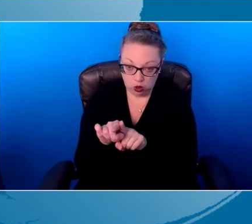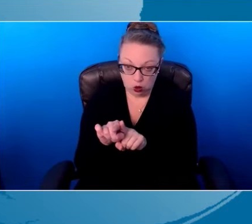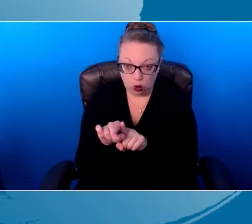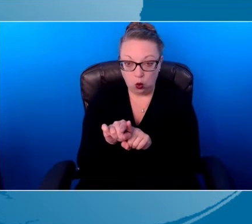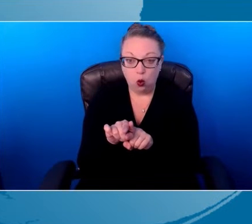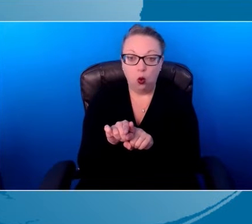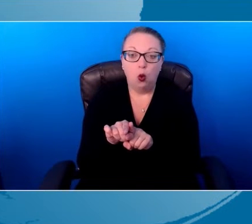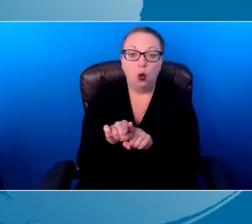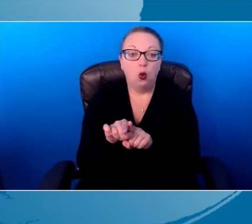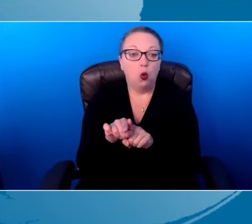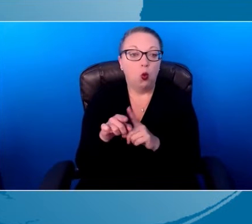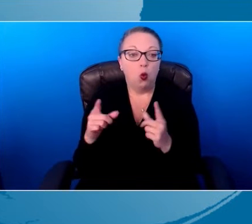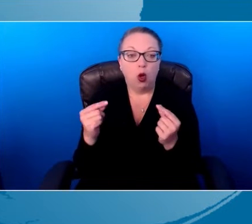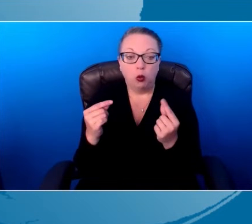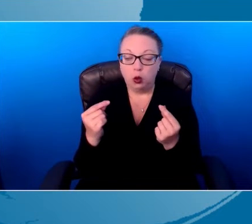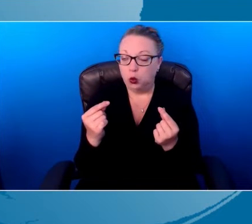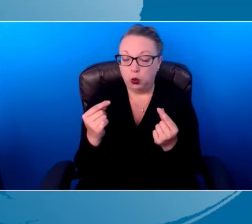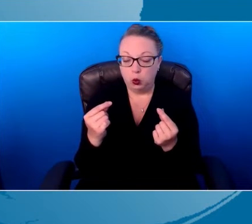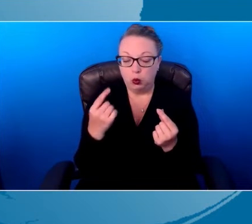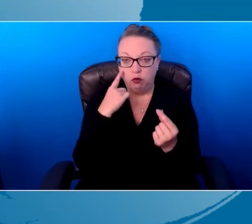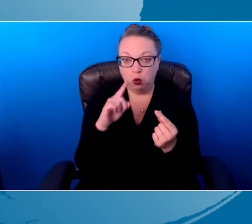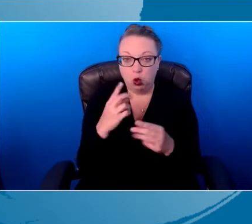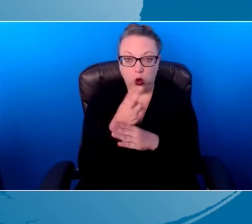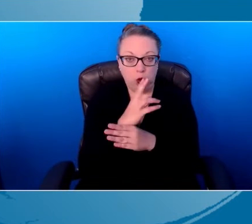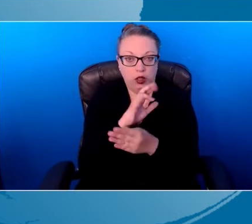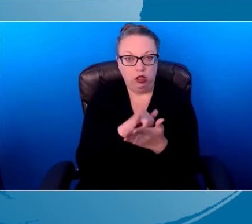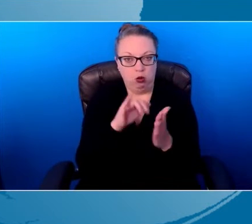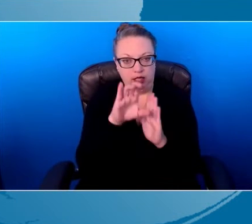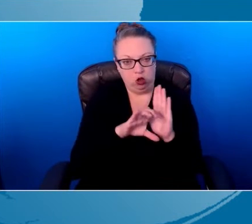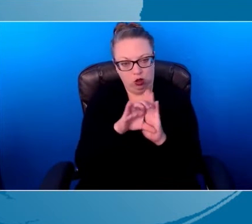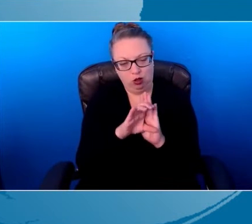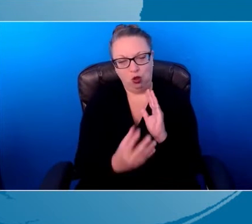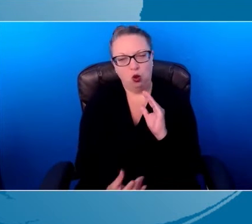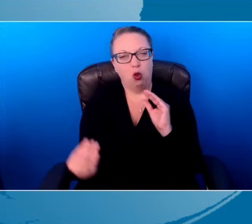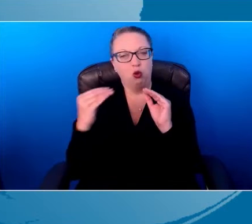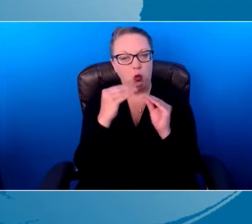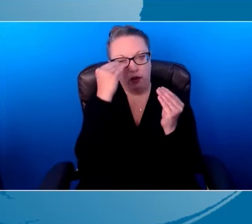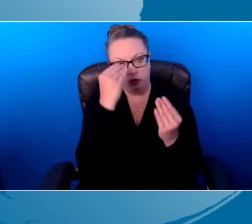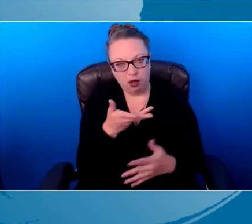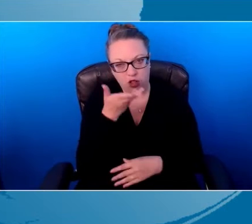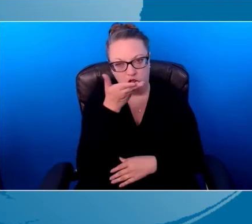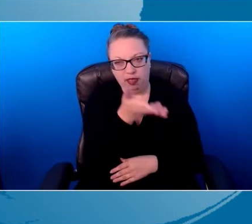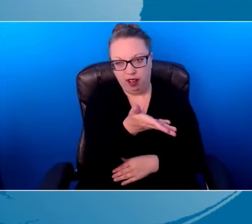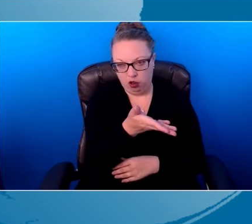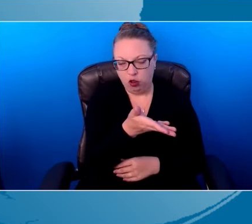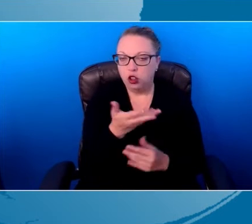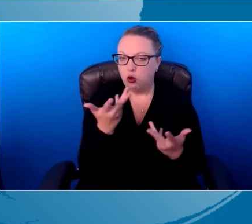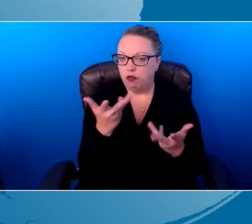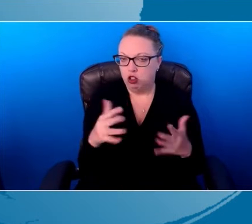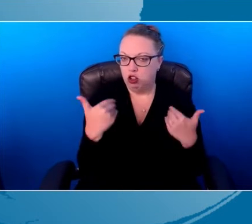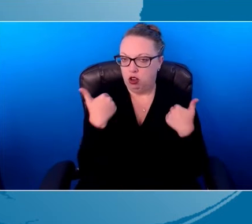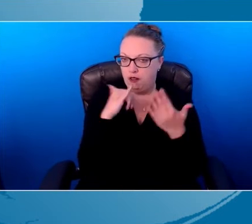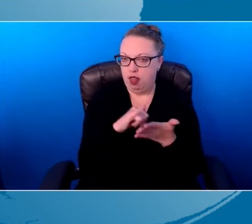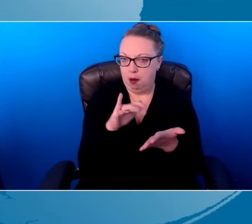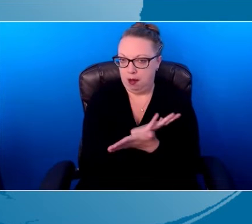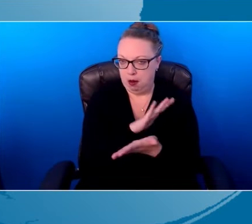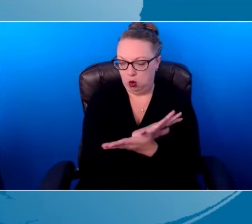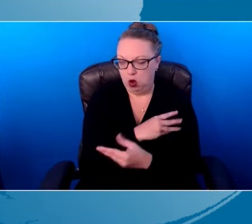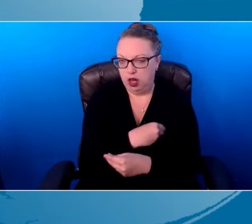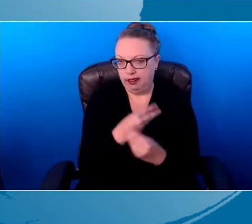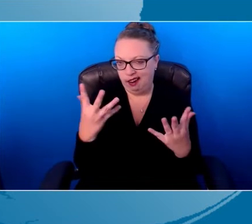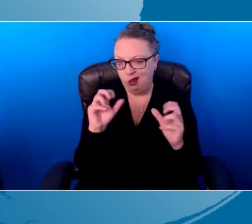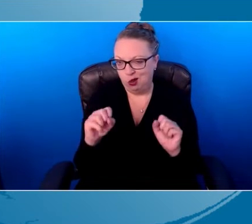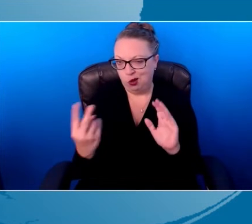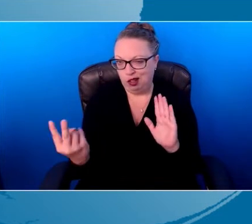operationalize those characteristics. There's more information on that handout for you. So here's the strategy. And